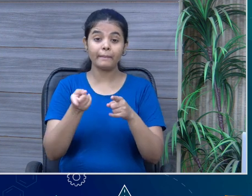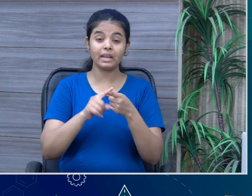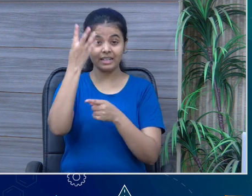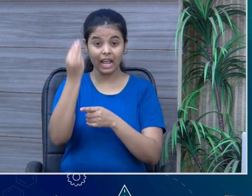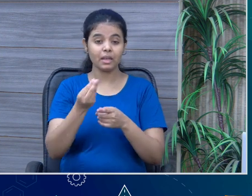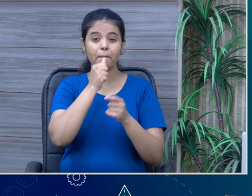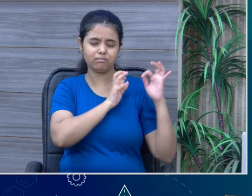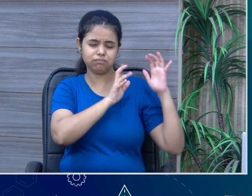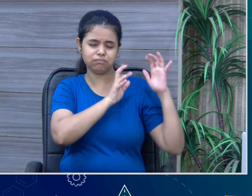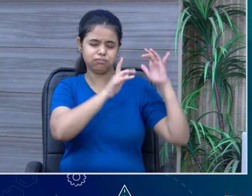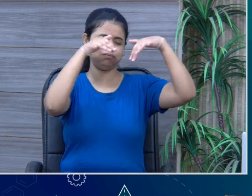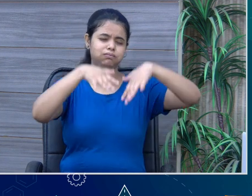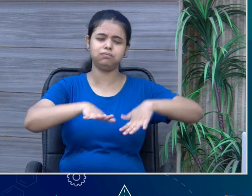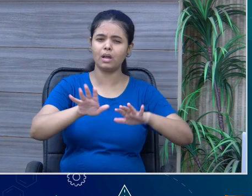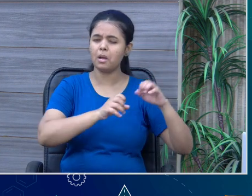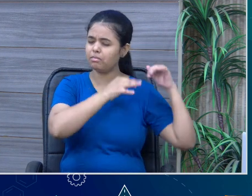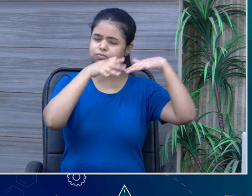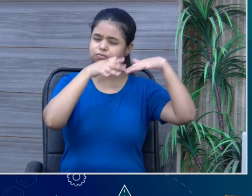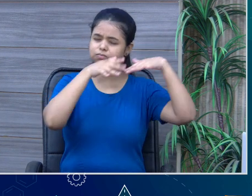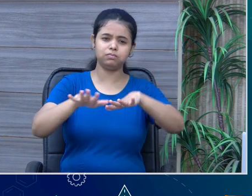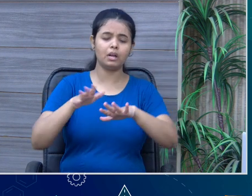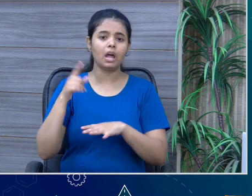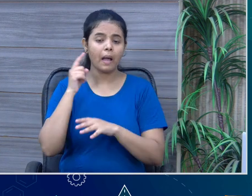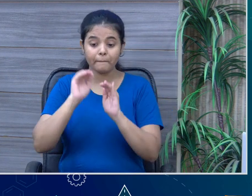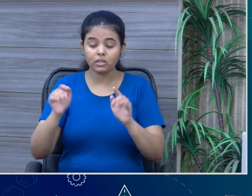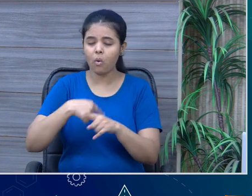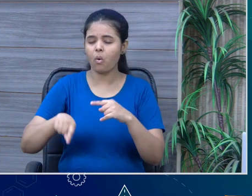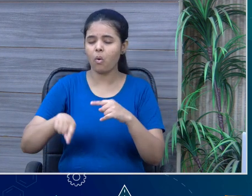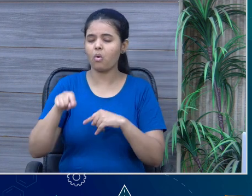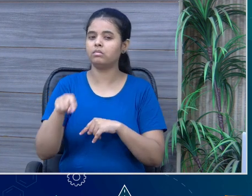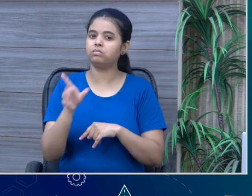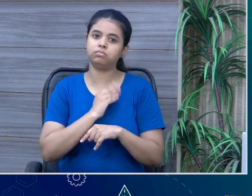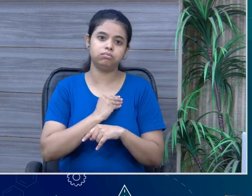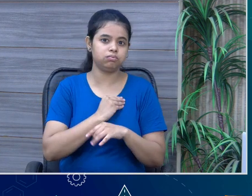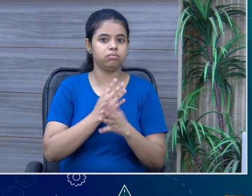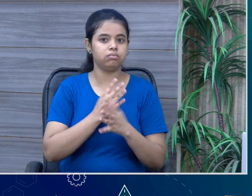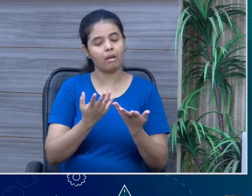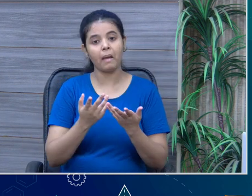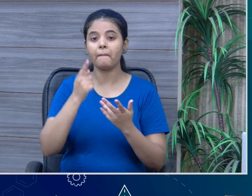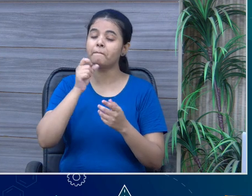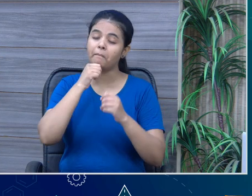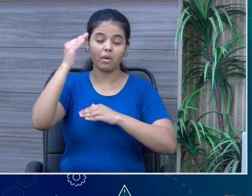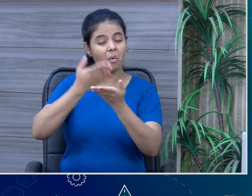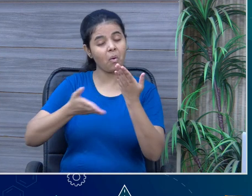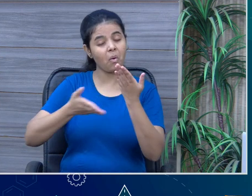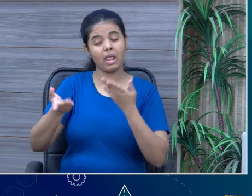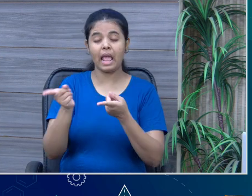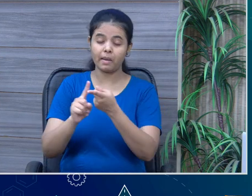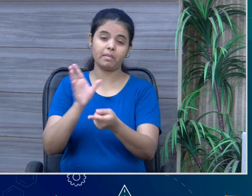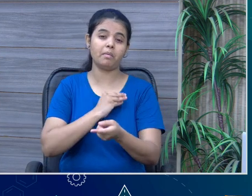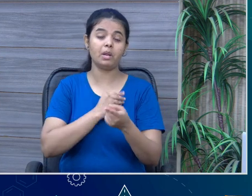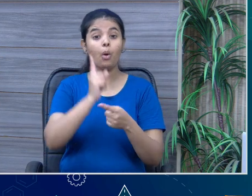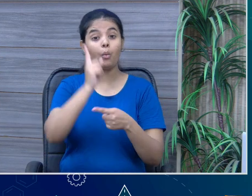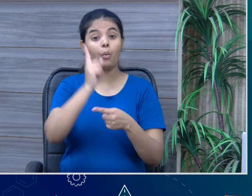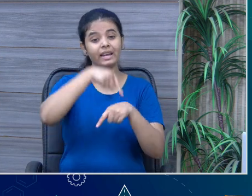to hear that sound because that is very noisy. And the sound is continuously coming from one sound to another. The stoppage is